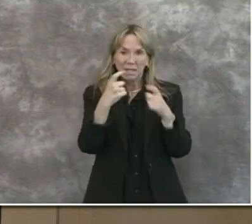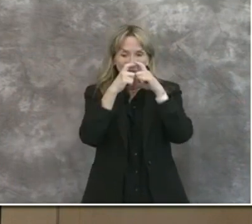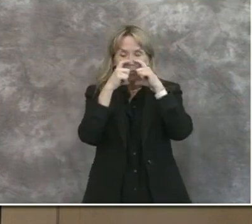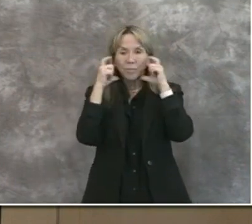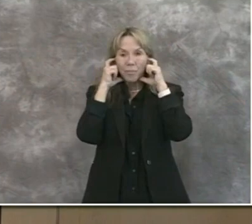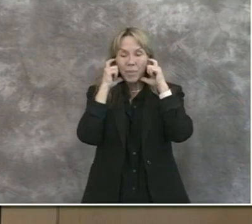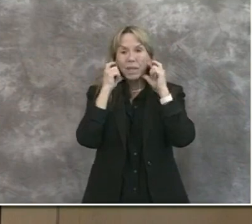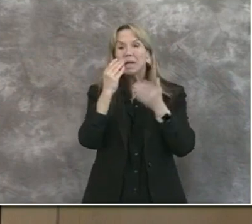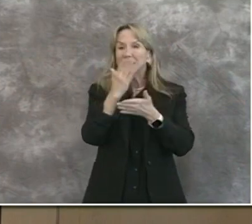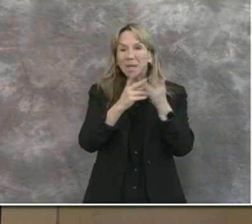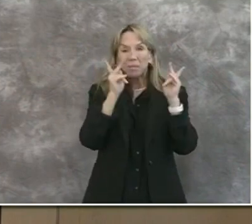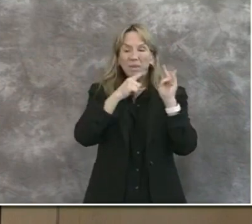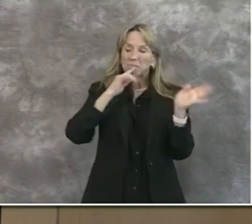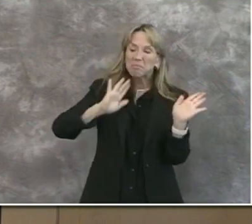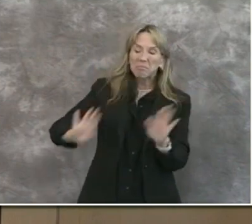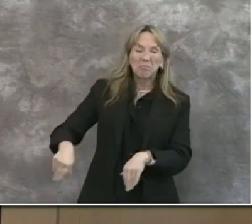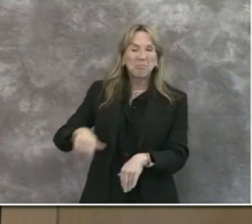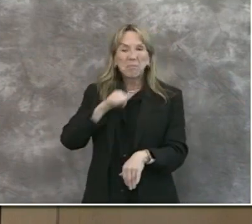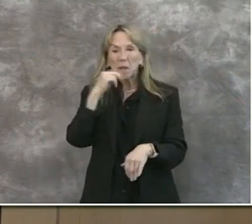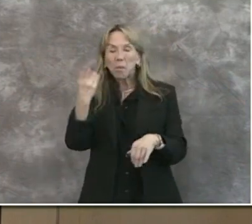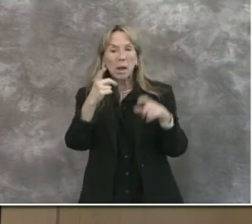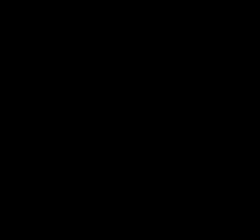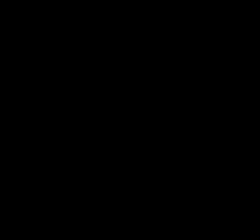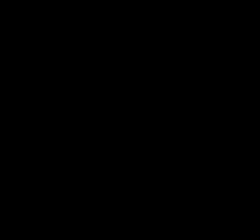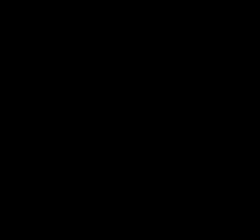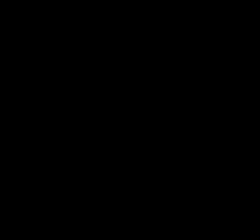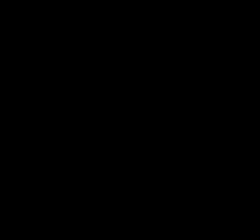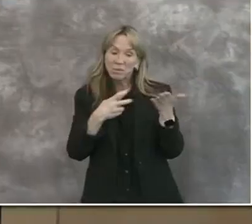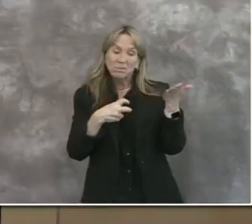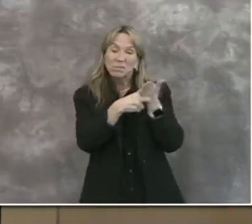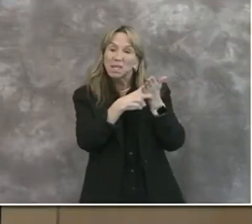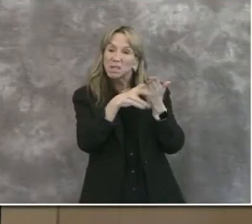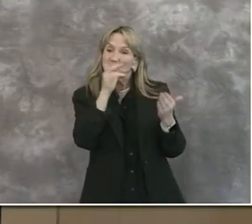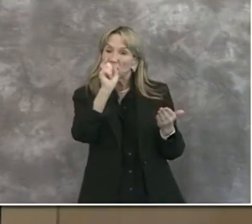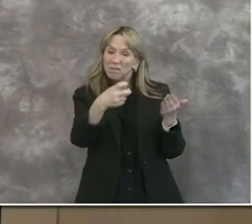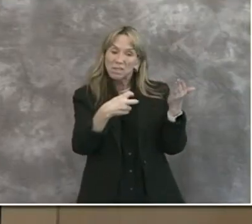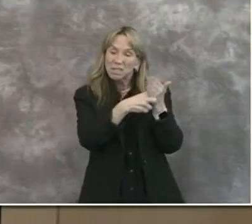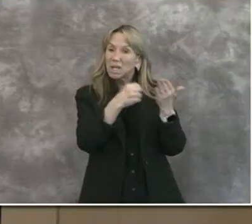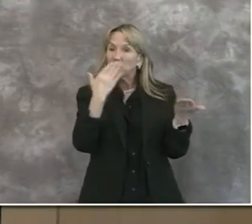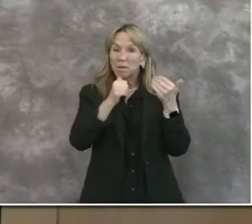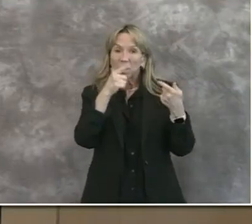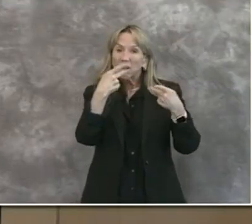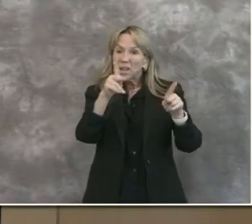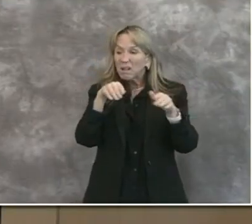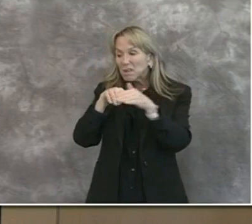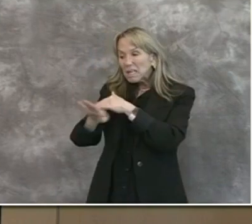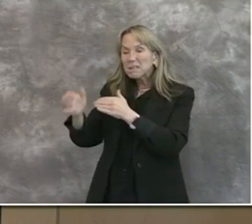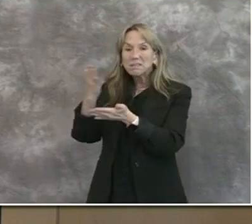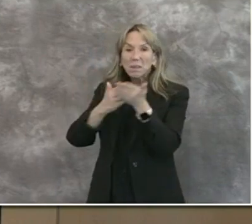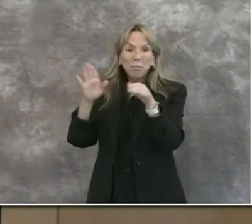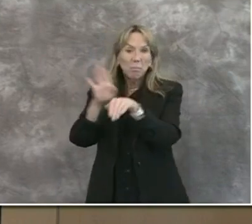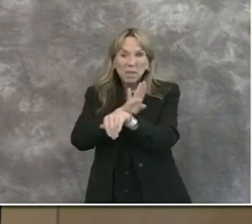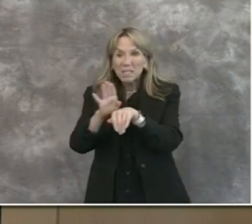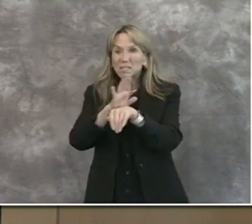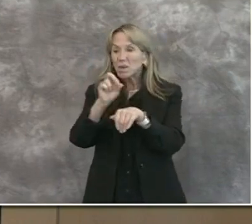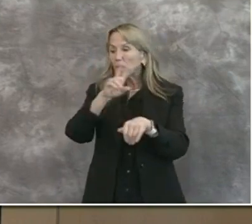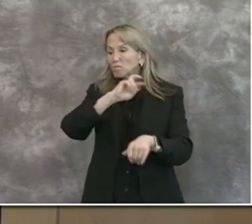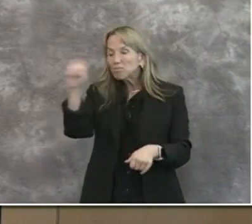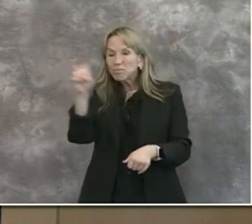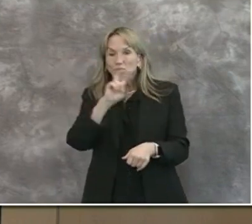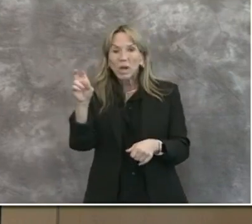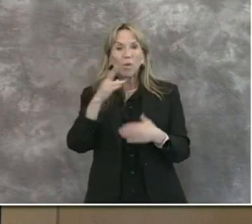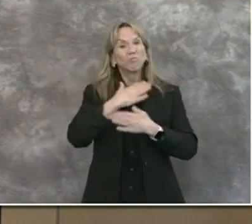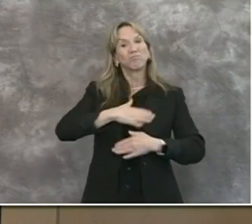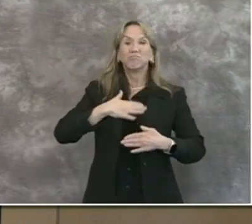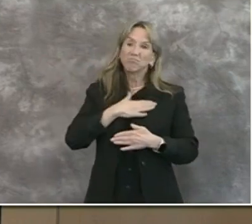who choose not to wear face coverings may be denied access to businesses, transit, or recreational